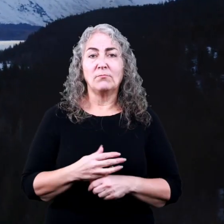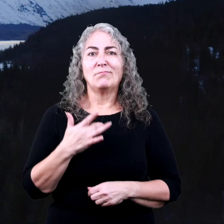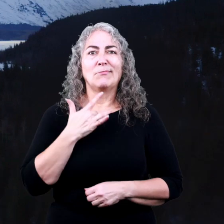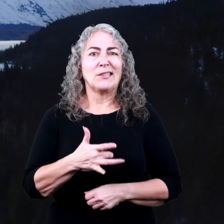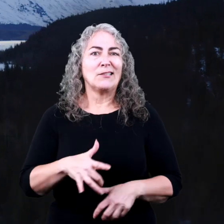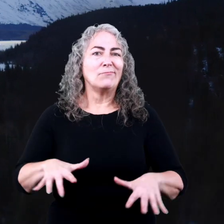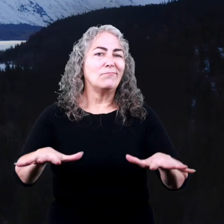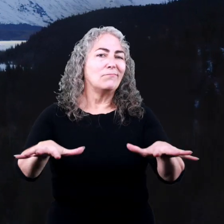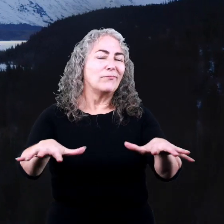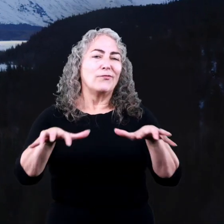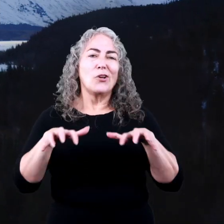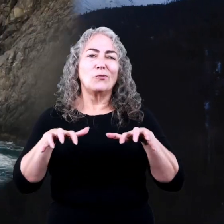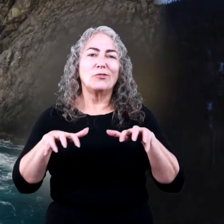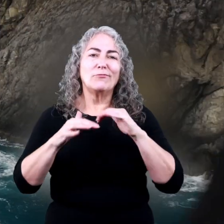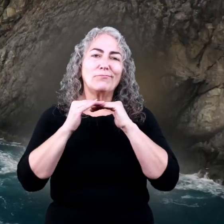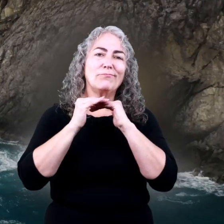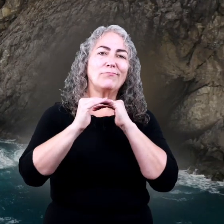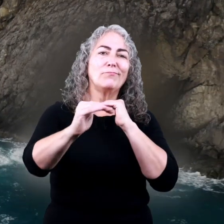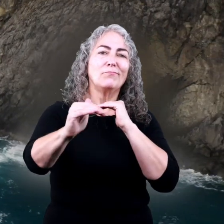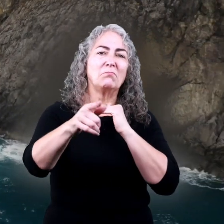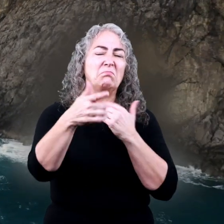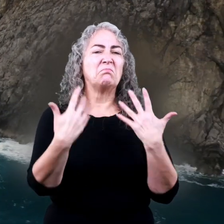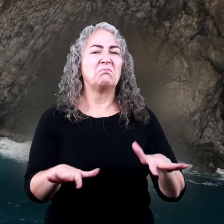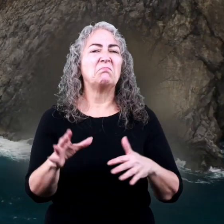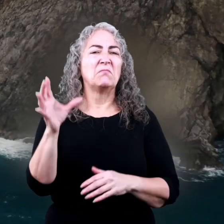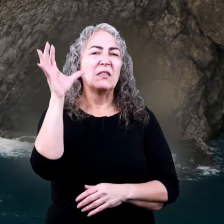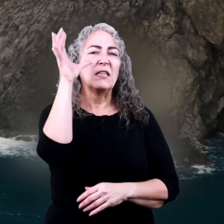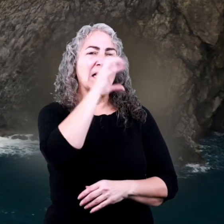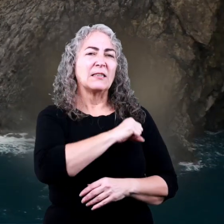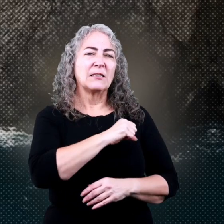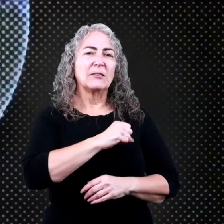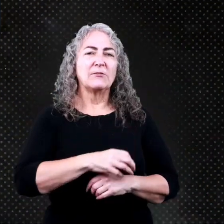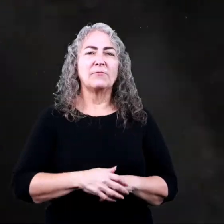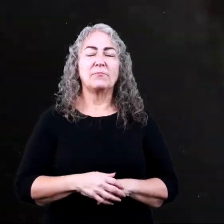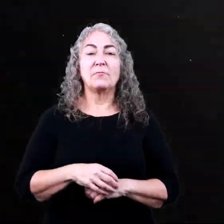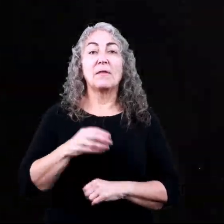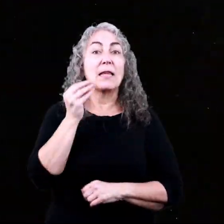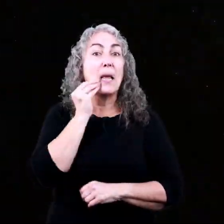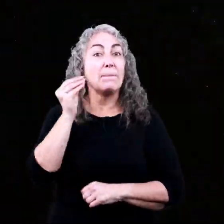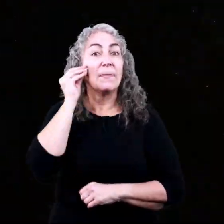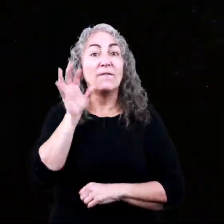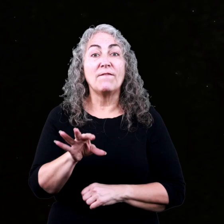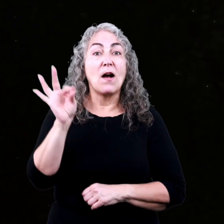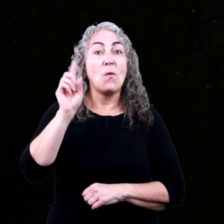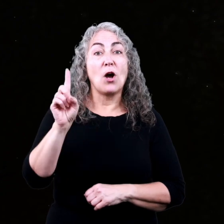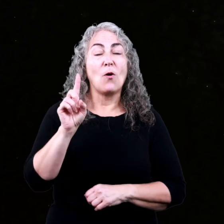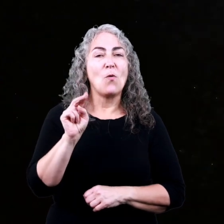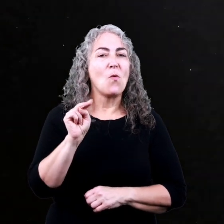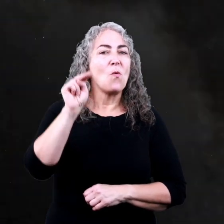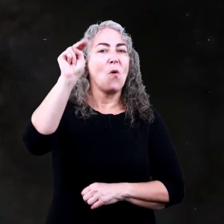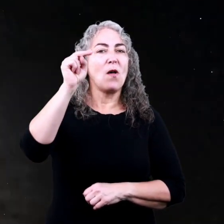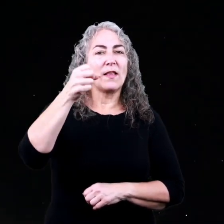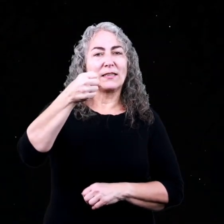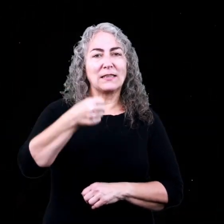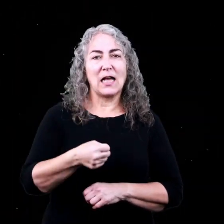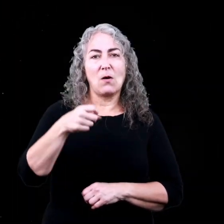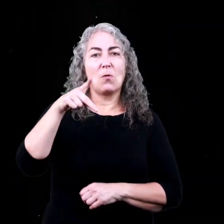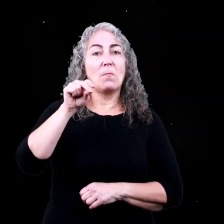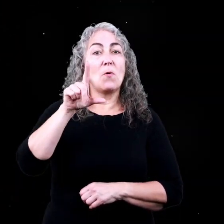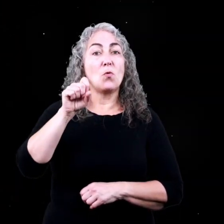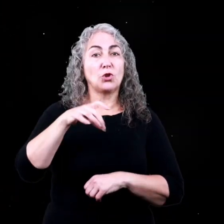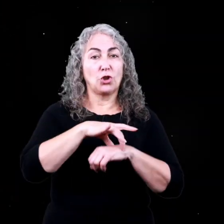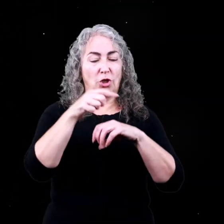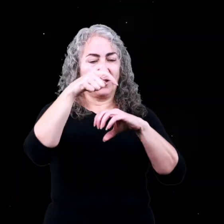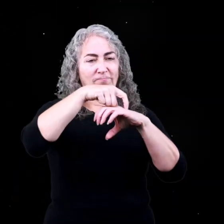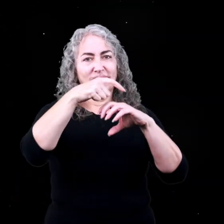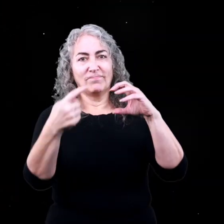the land is partly frozen. As you probably already guessed, these habitats are found at the north and south poles of